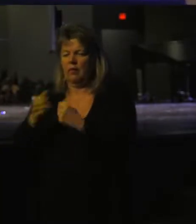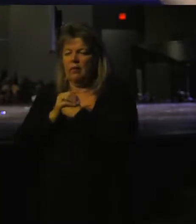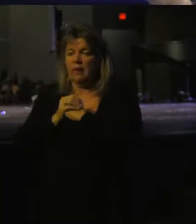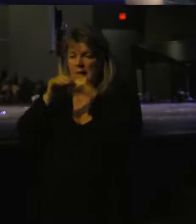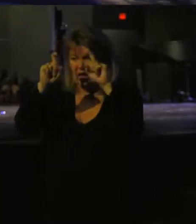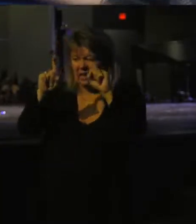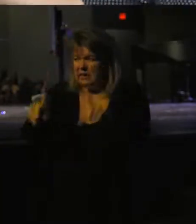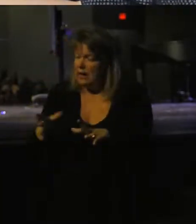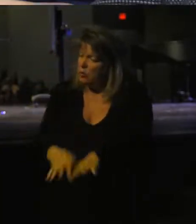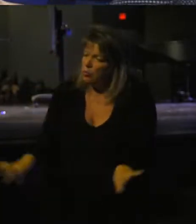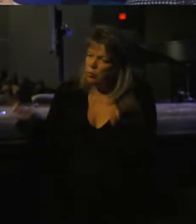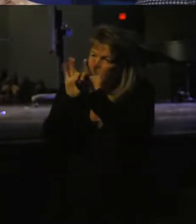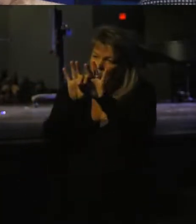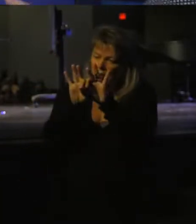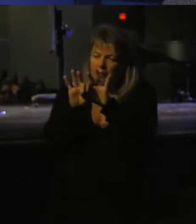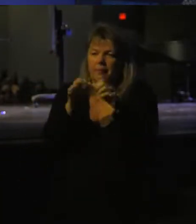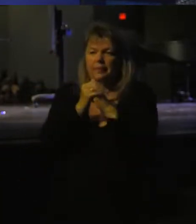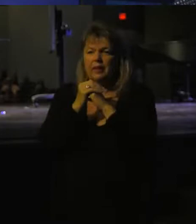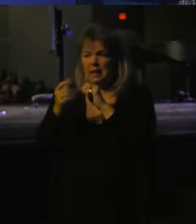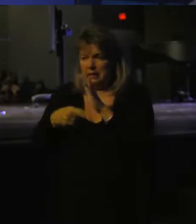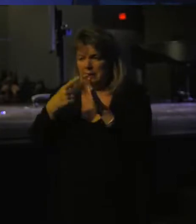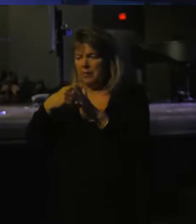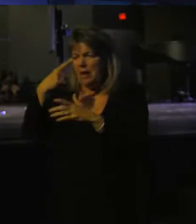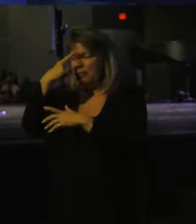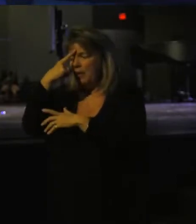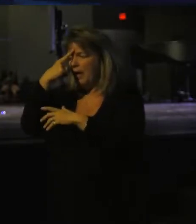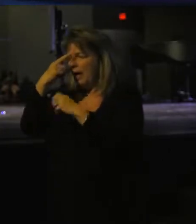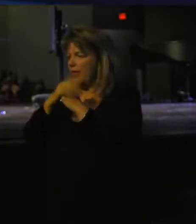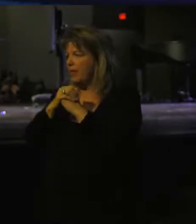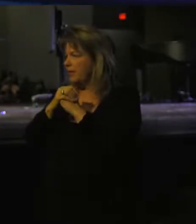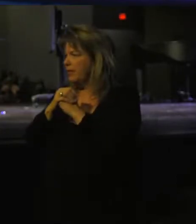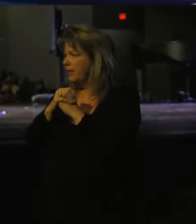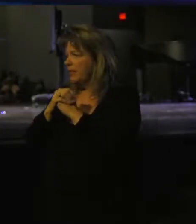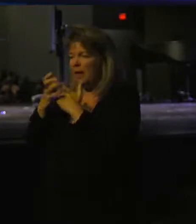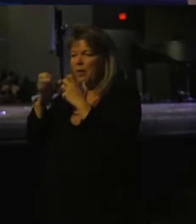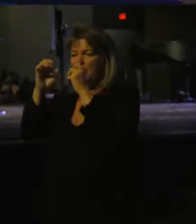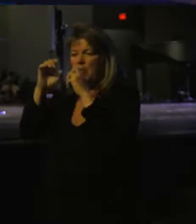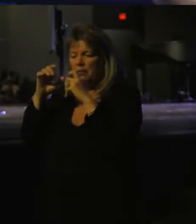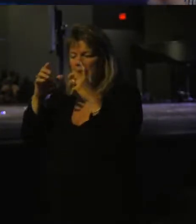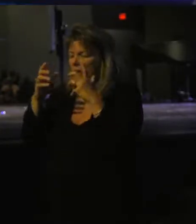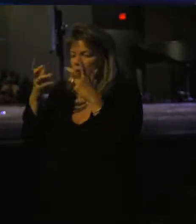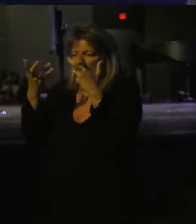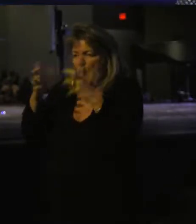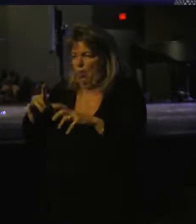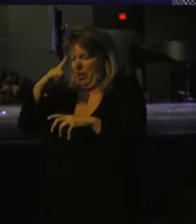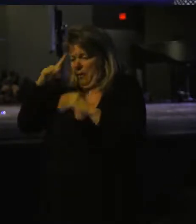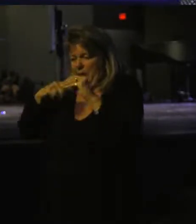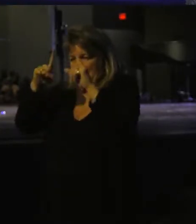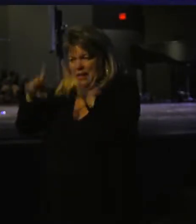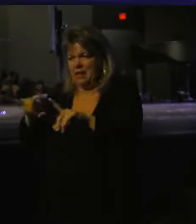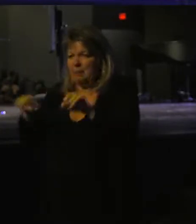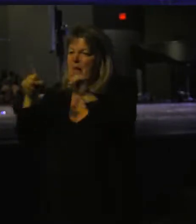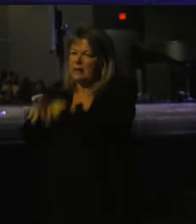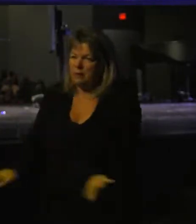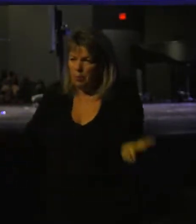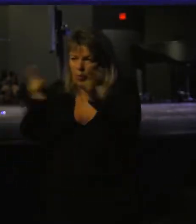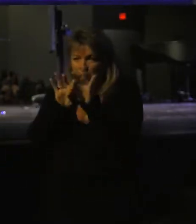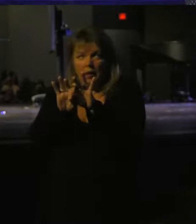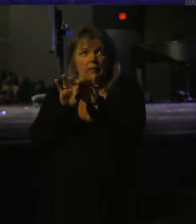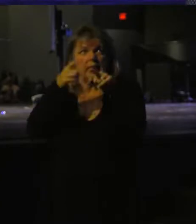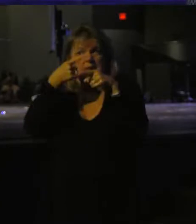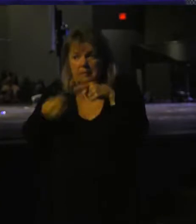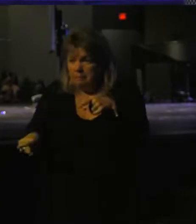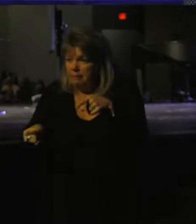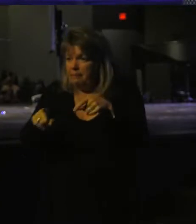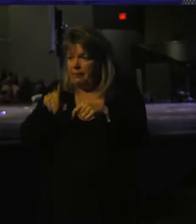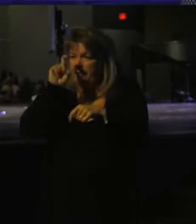Tests are so important. Sometimes we'll think, I don't want to have anything to do with the test, but tests are so important, especially when it comes to this blade, it